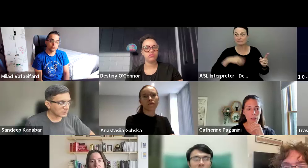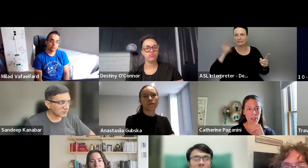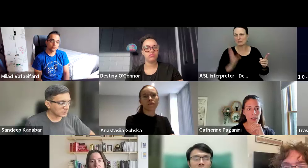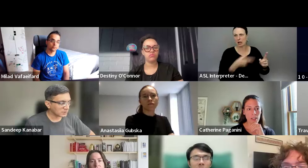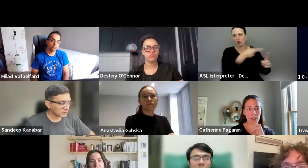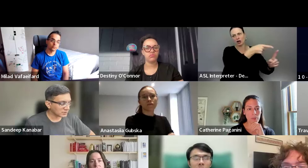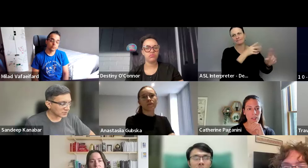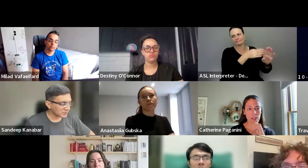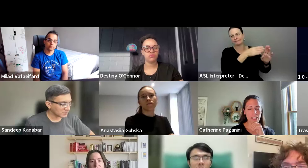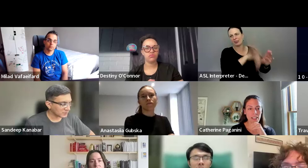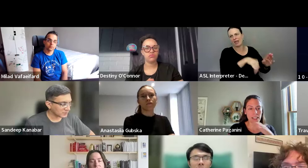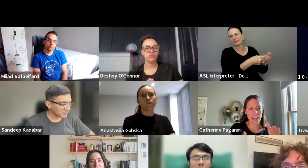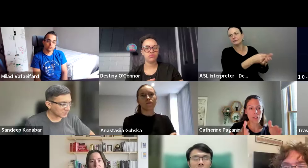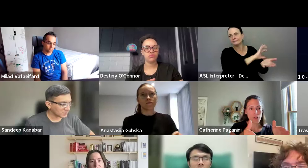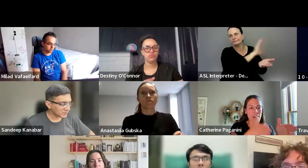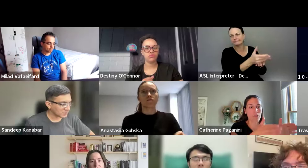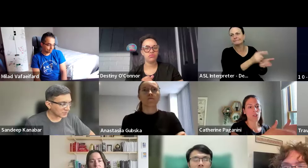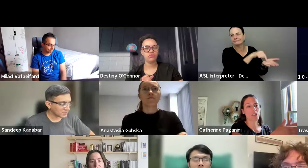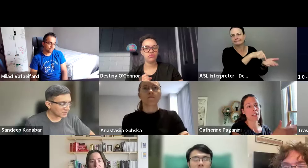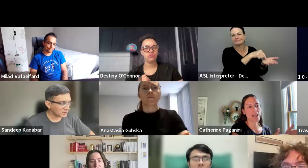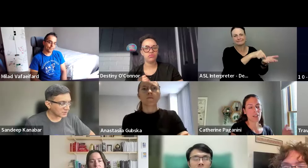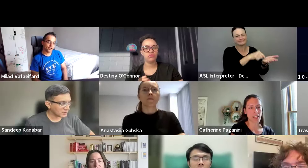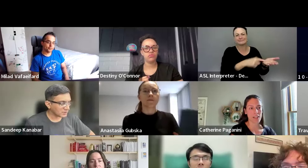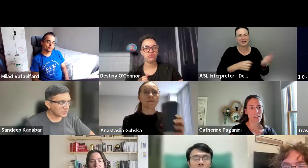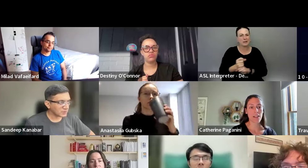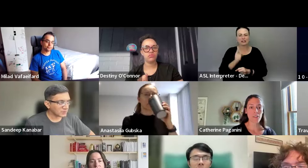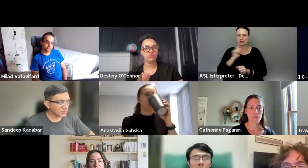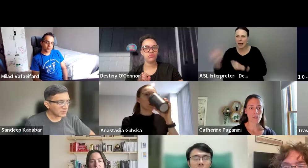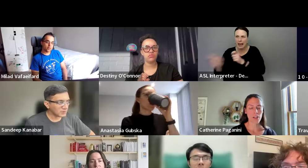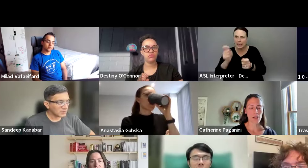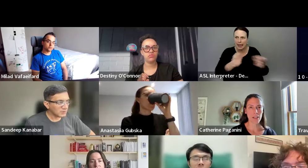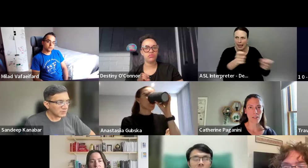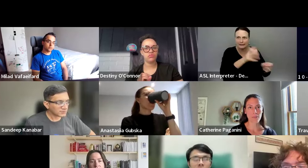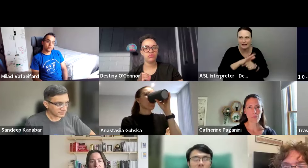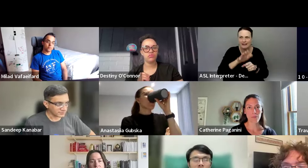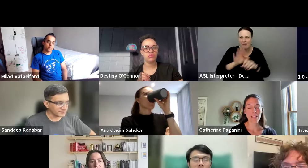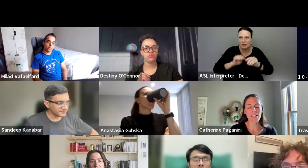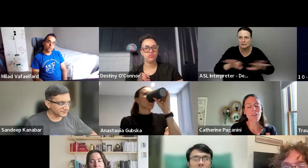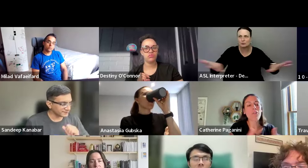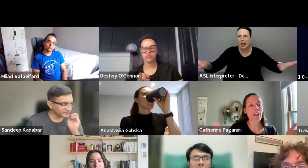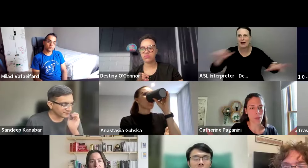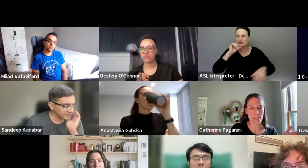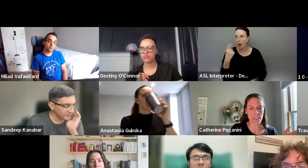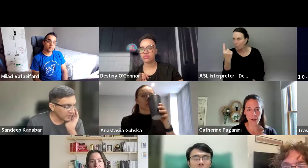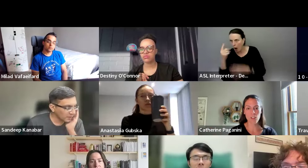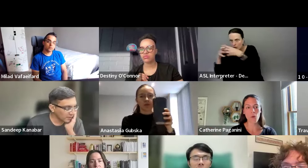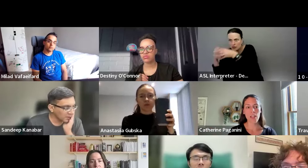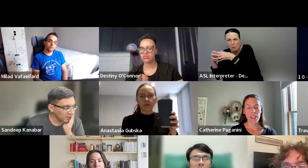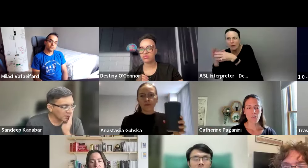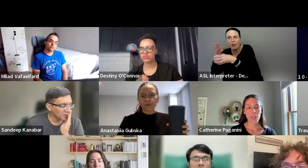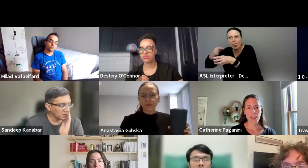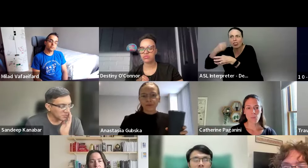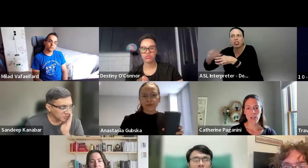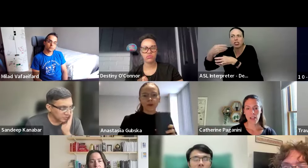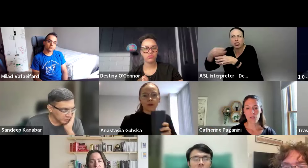scholarship, uh, uh, thing that they have to kind of make sure that they allocate enough scholar, like that they're fair basically. Right. So